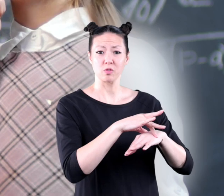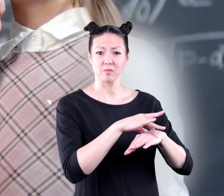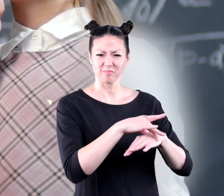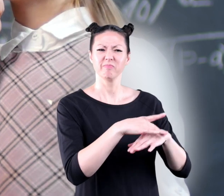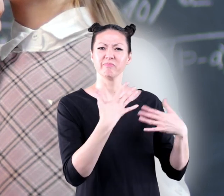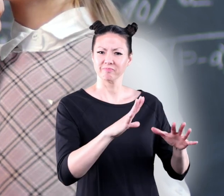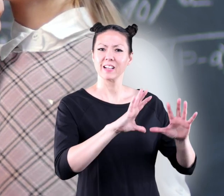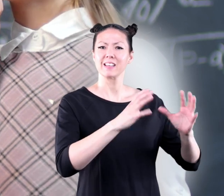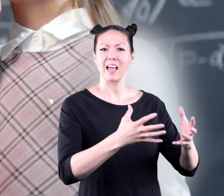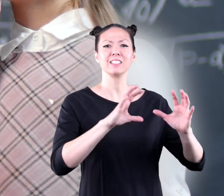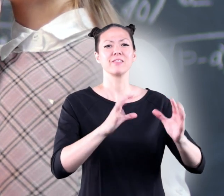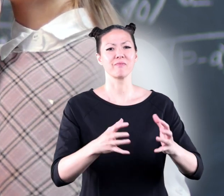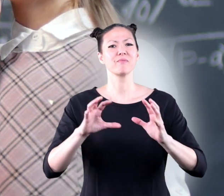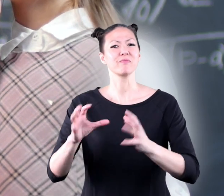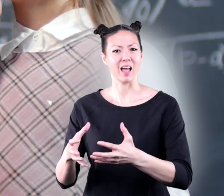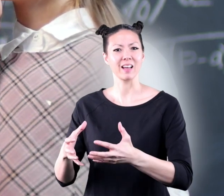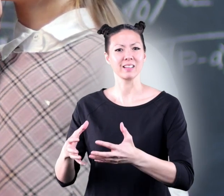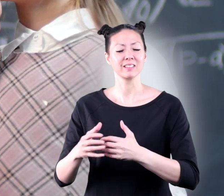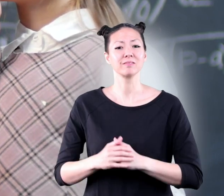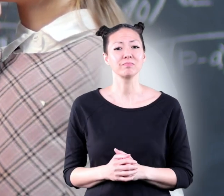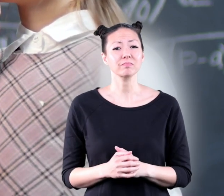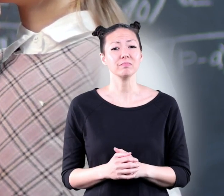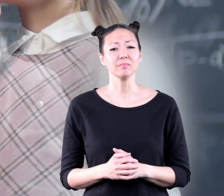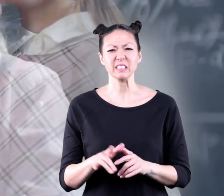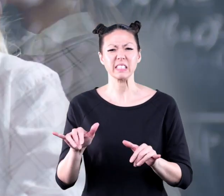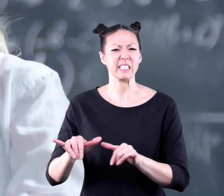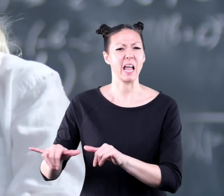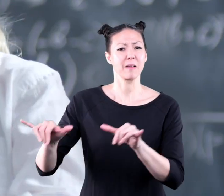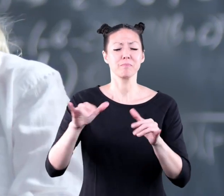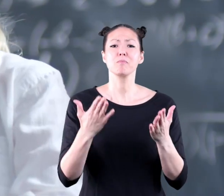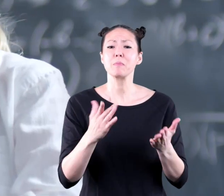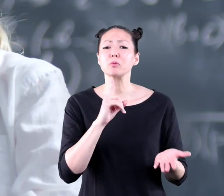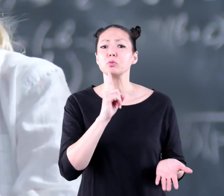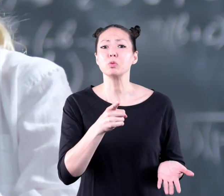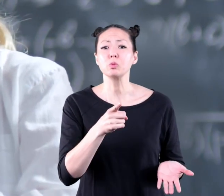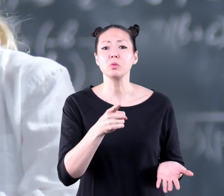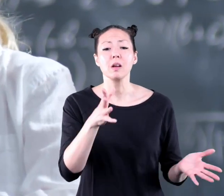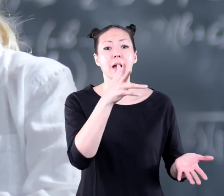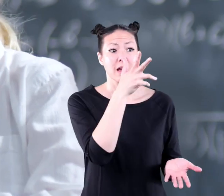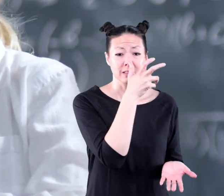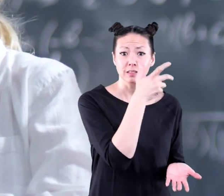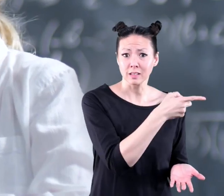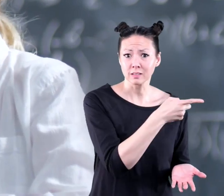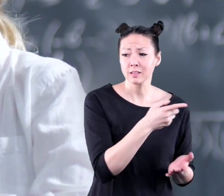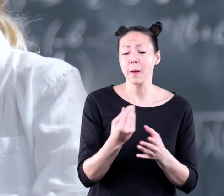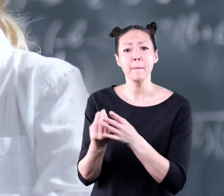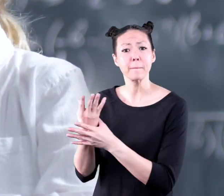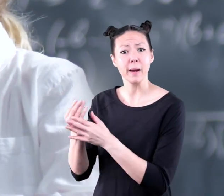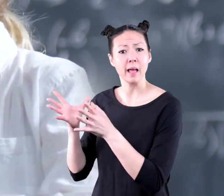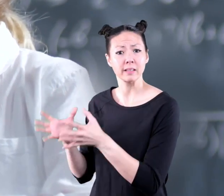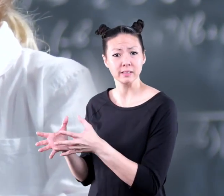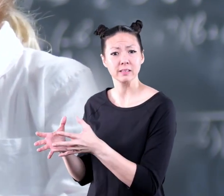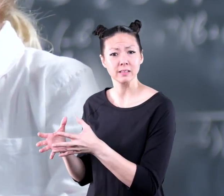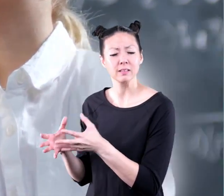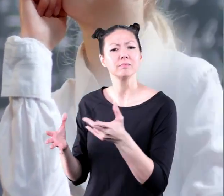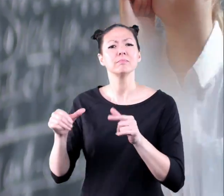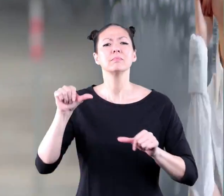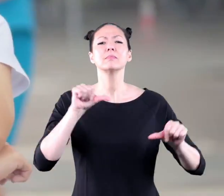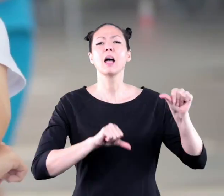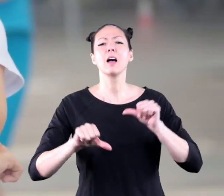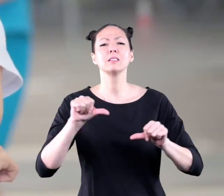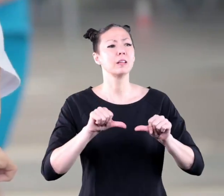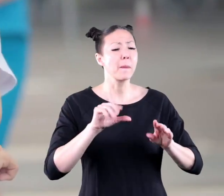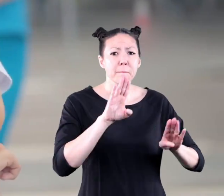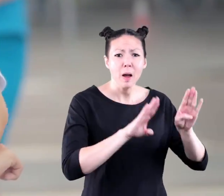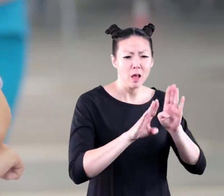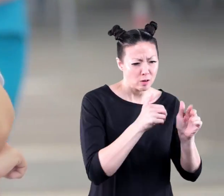species on earth have been classified the same is probably true for insects and plants so